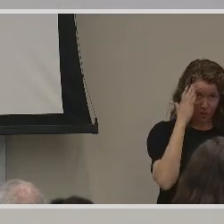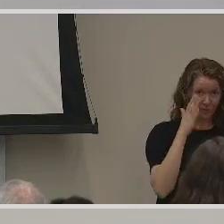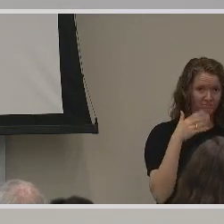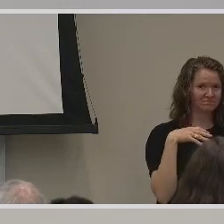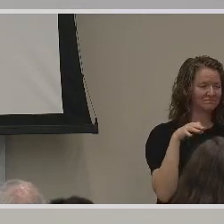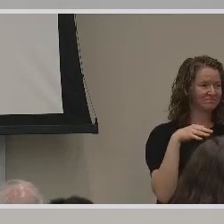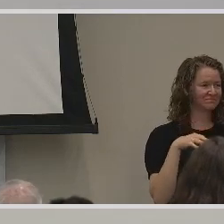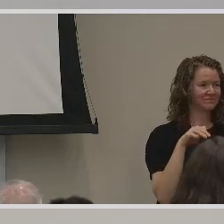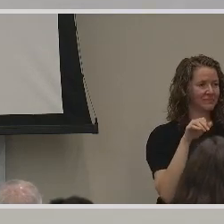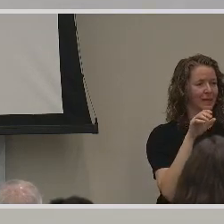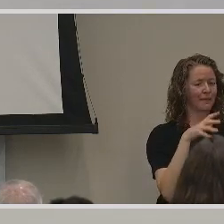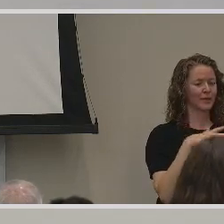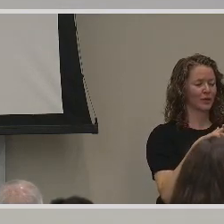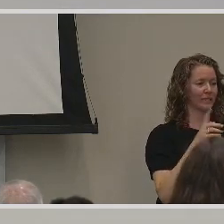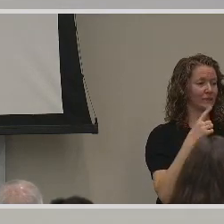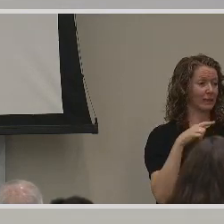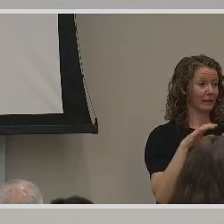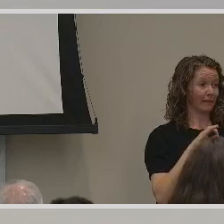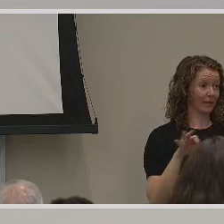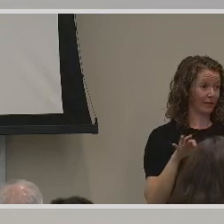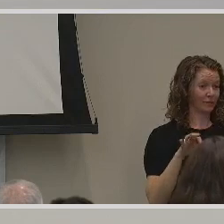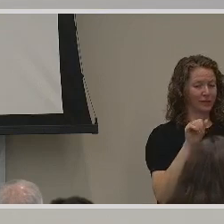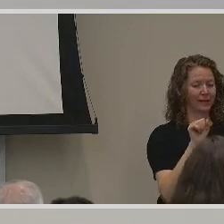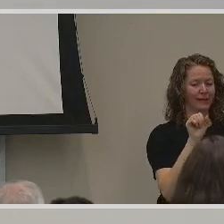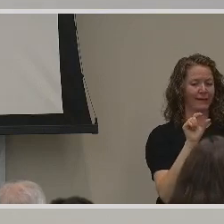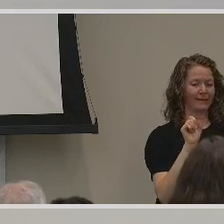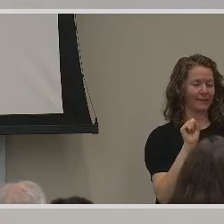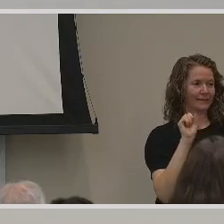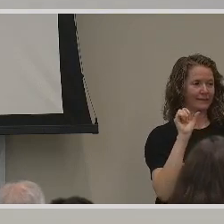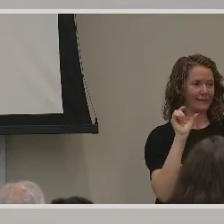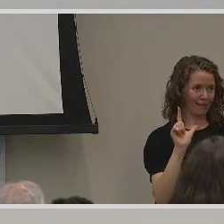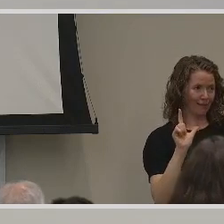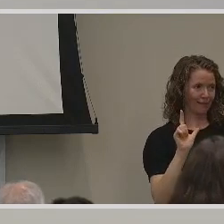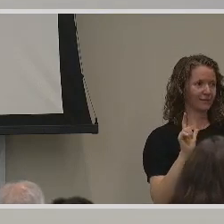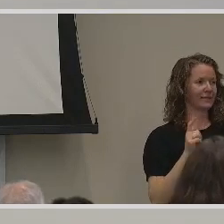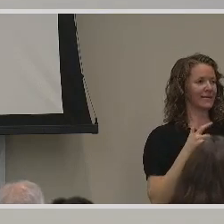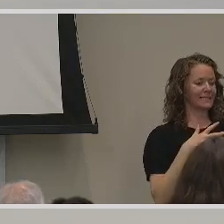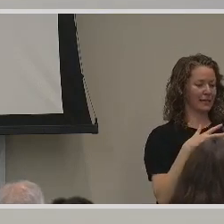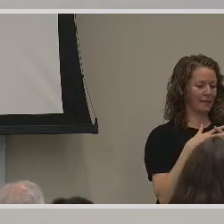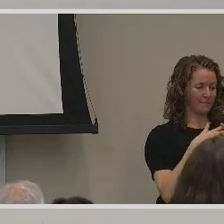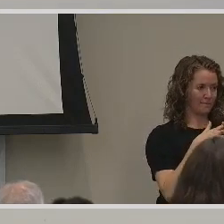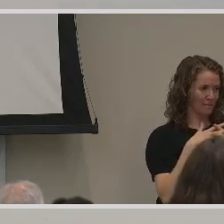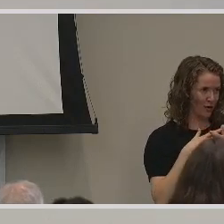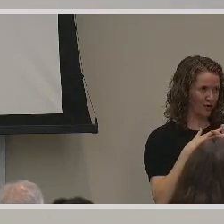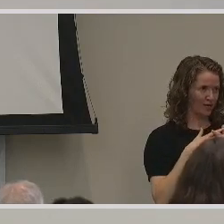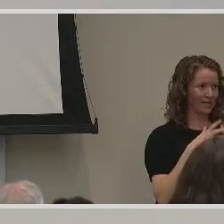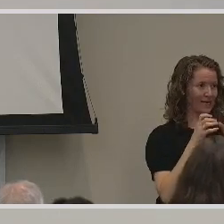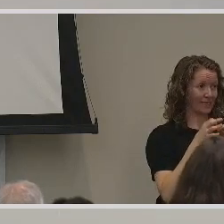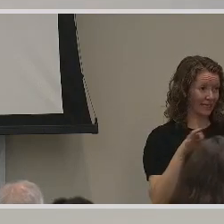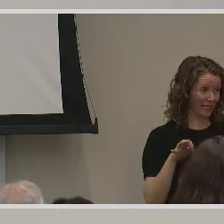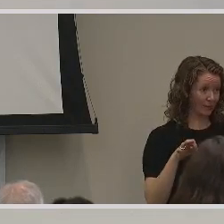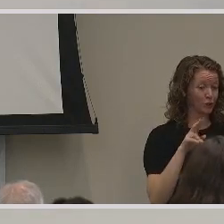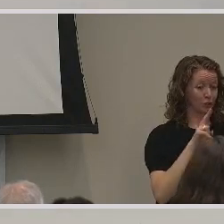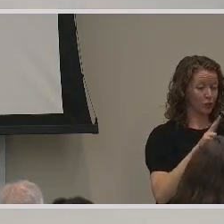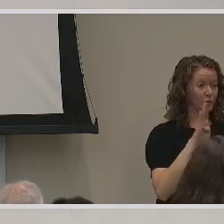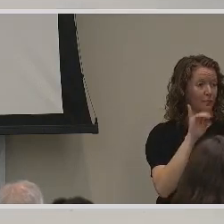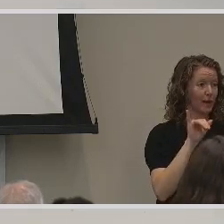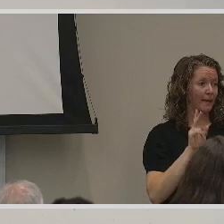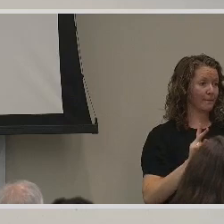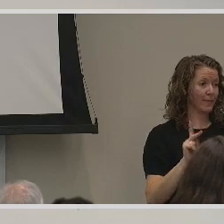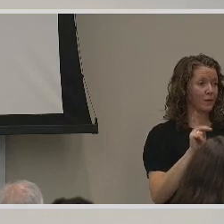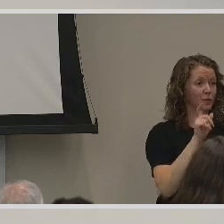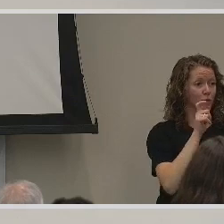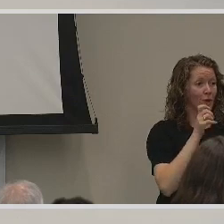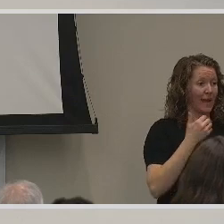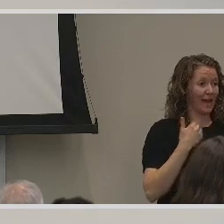American Sign Language, or ASL, is the officially recognized American form of sign language that is used by individuals with communication disorders across